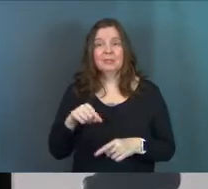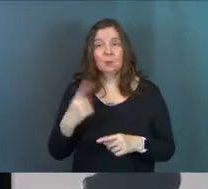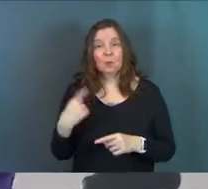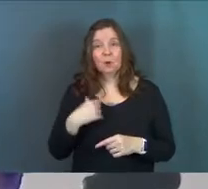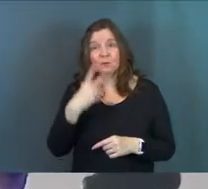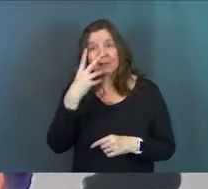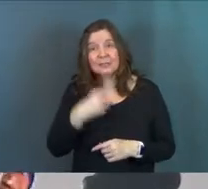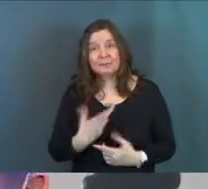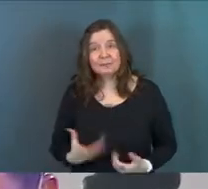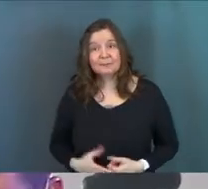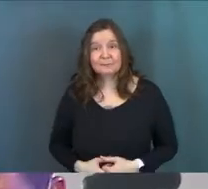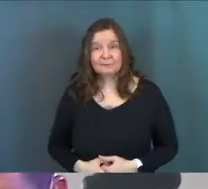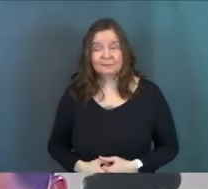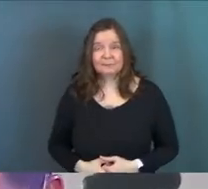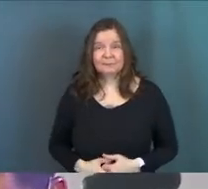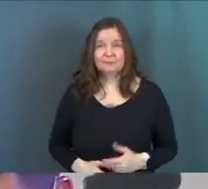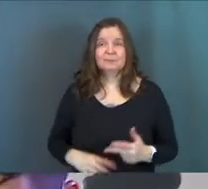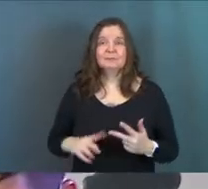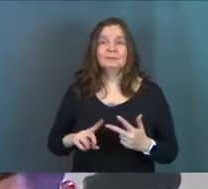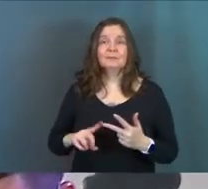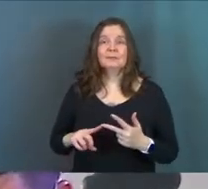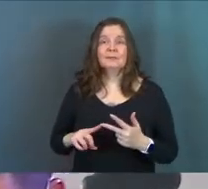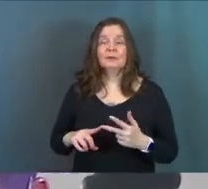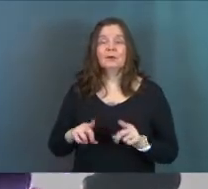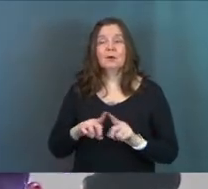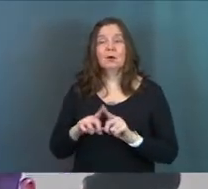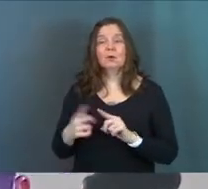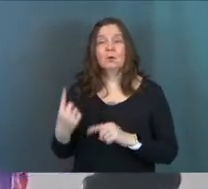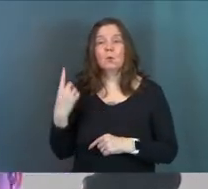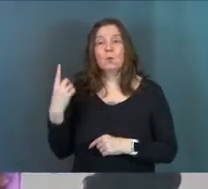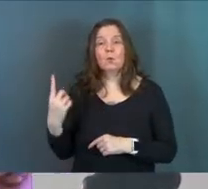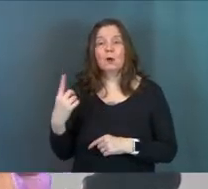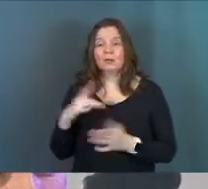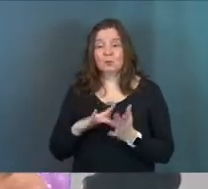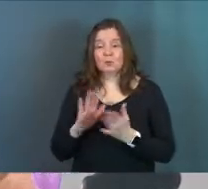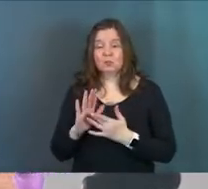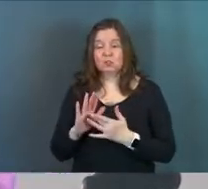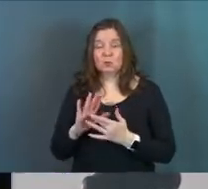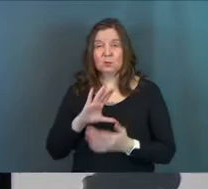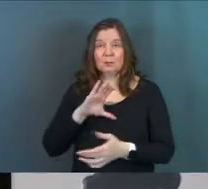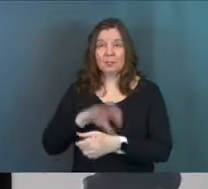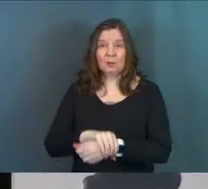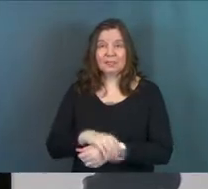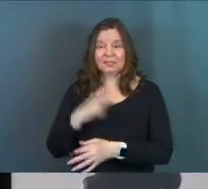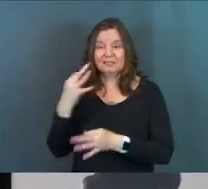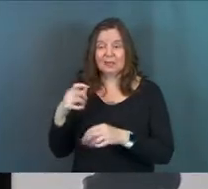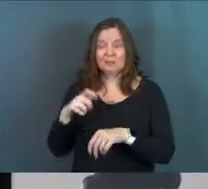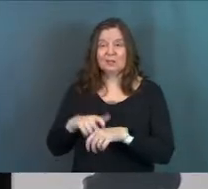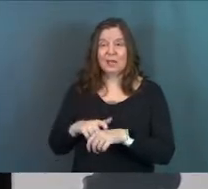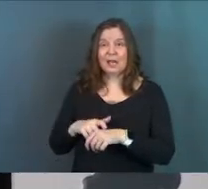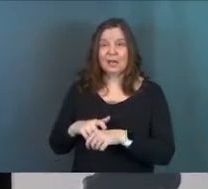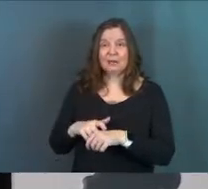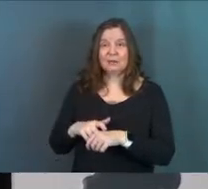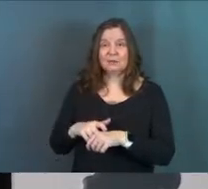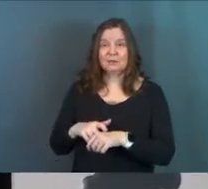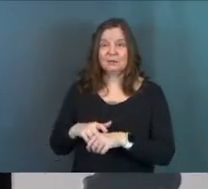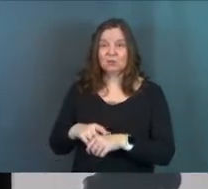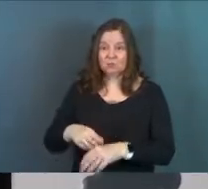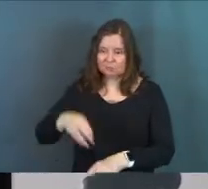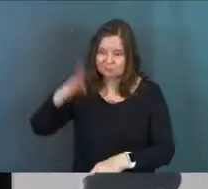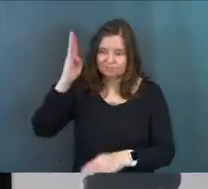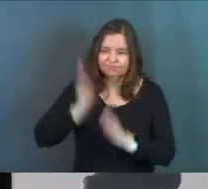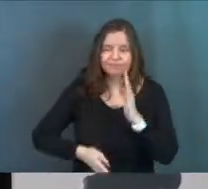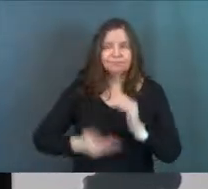He was one of the that fell asleep. He's also the one that when Jesus was being arrested, decided it was time to go full Jedi and slice